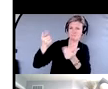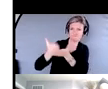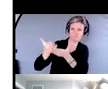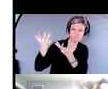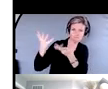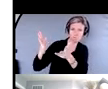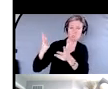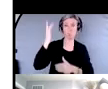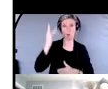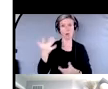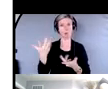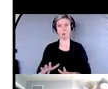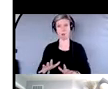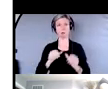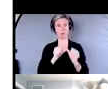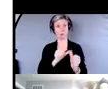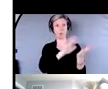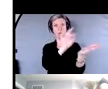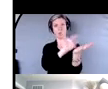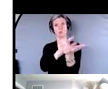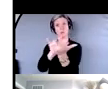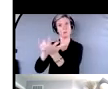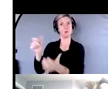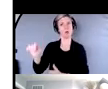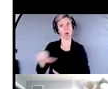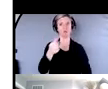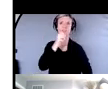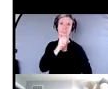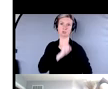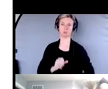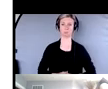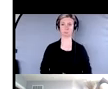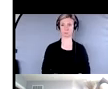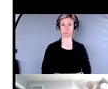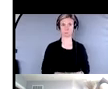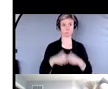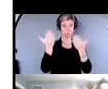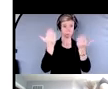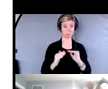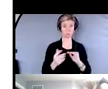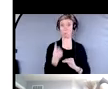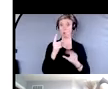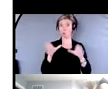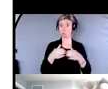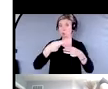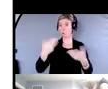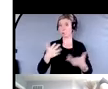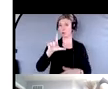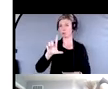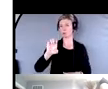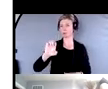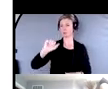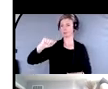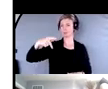those same crimes. So there is also a group that's got together. It's called LEAPS, which is Law Enforcement